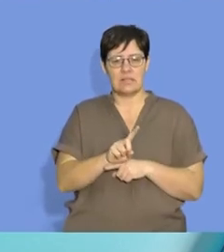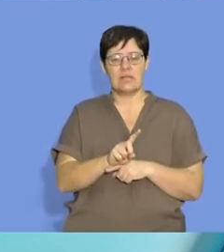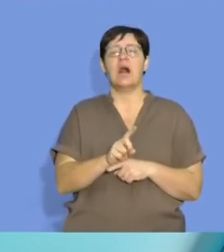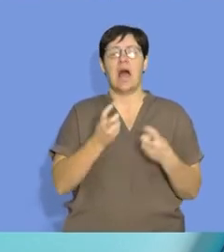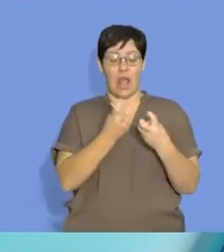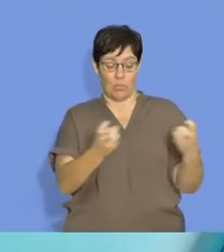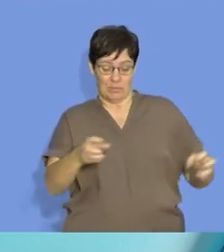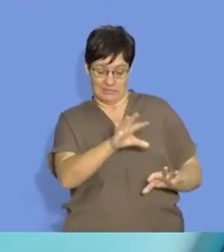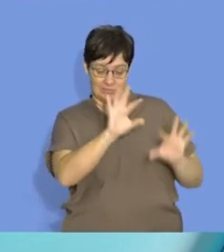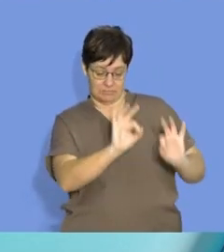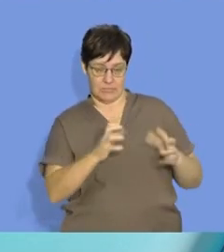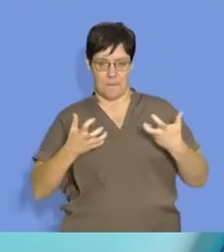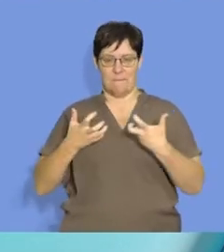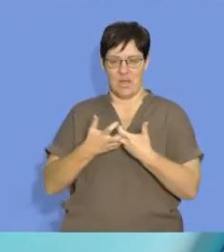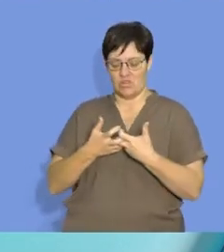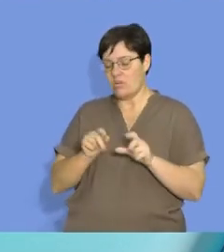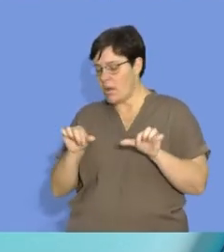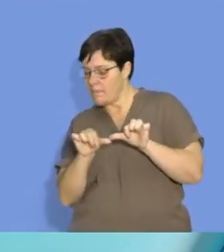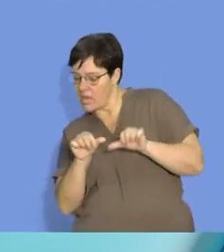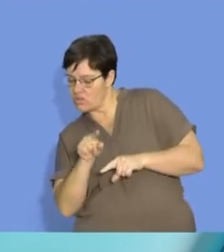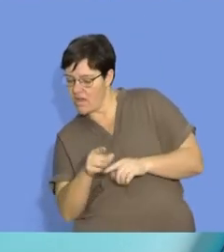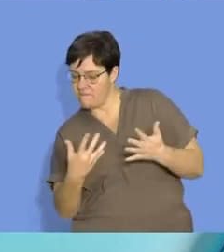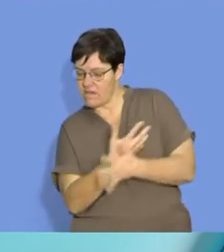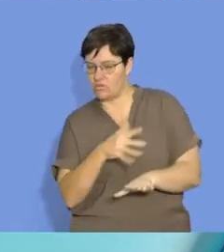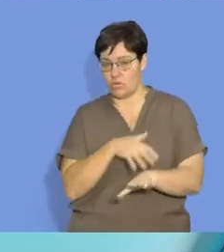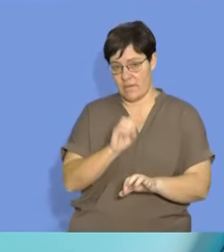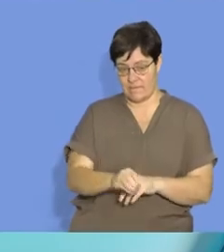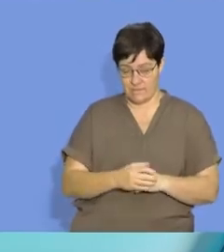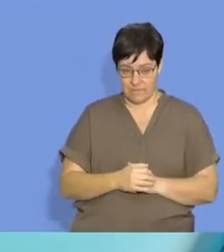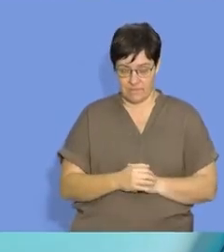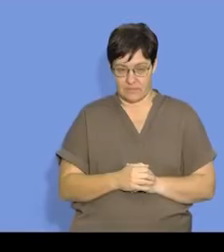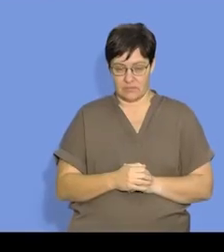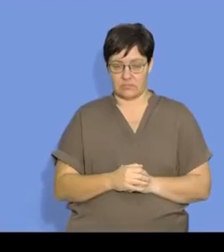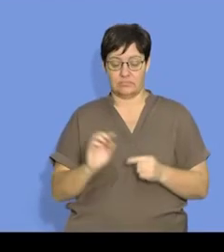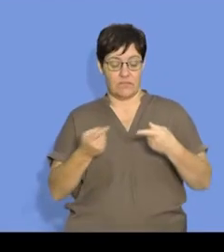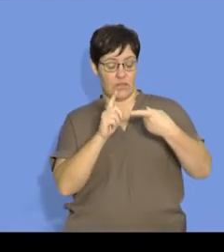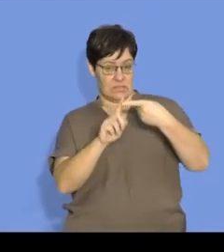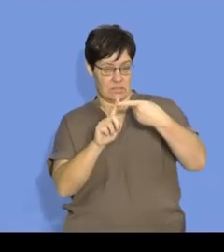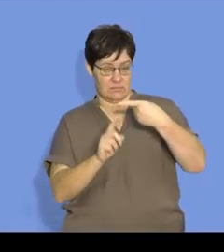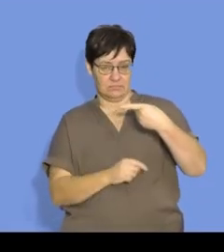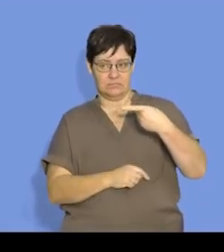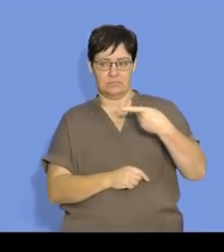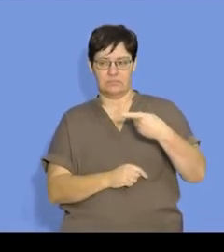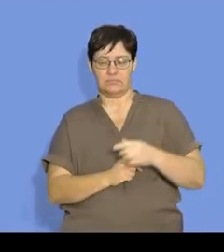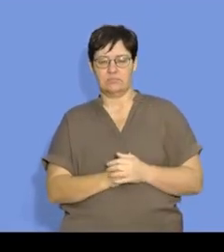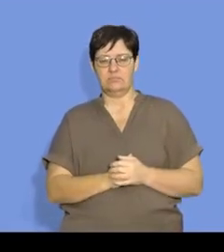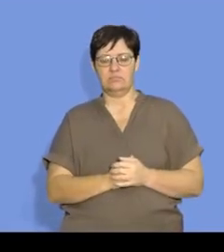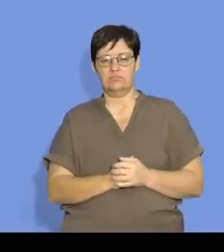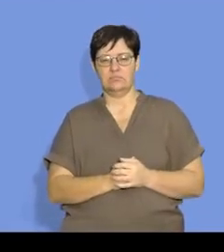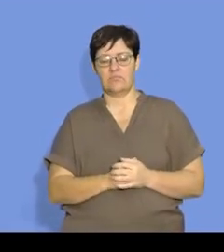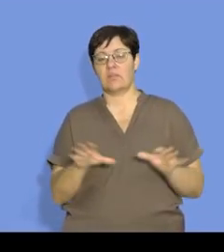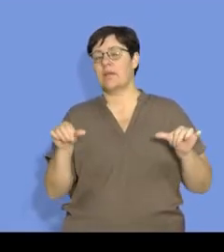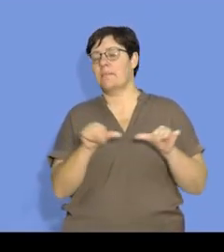be able to measure the rate of the reaction. In the first case, I would like us to measure a